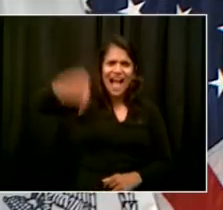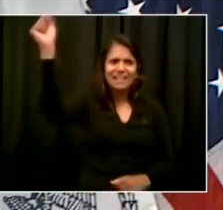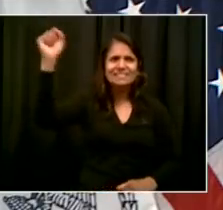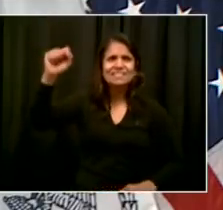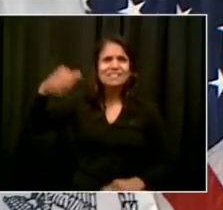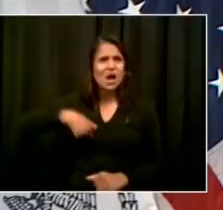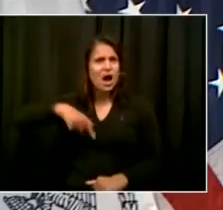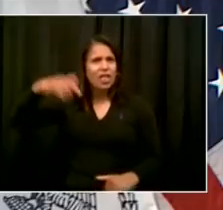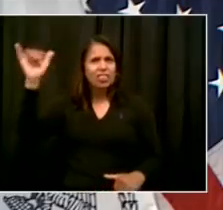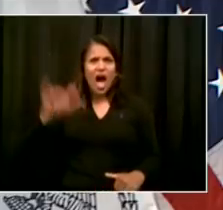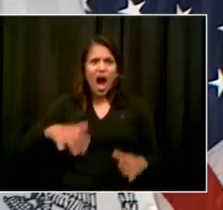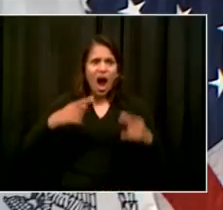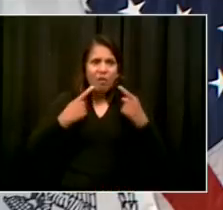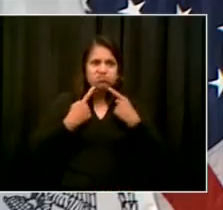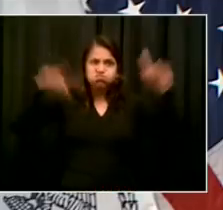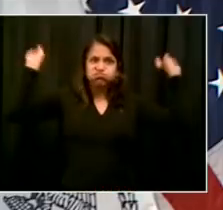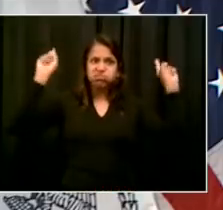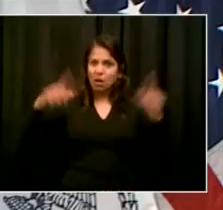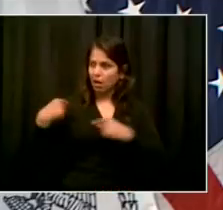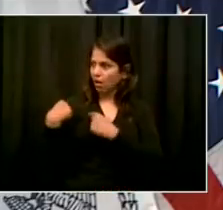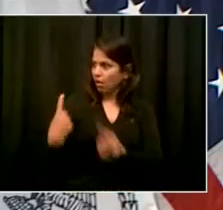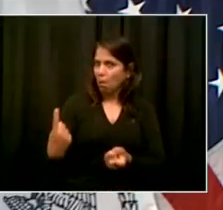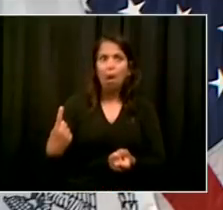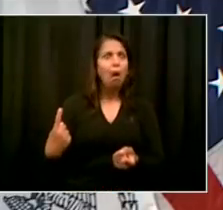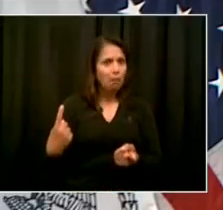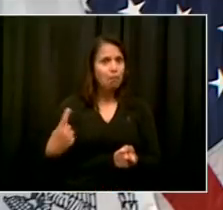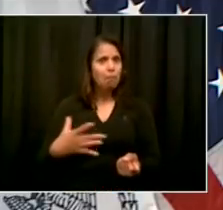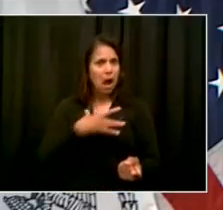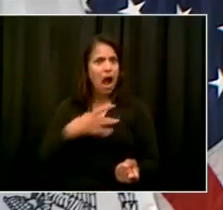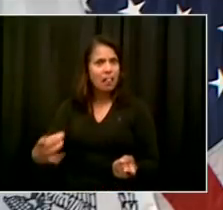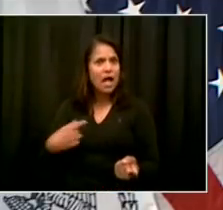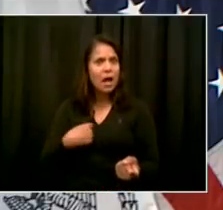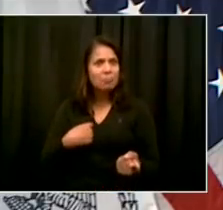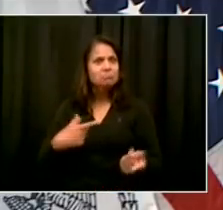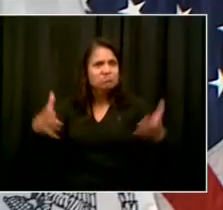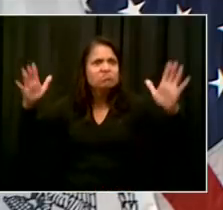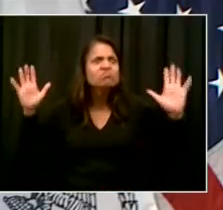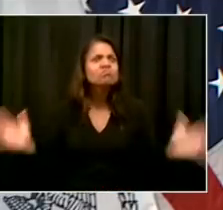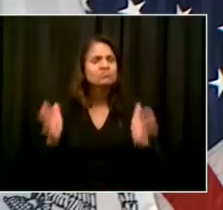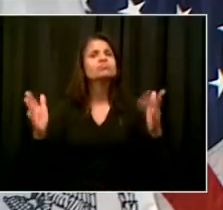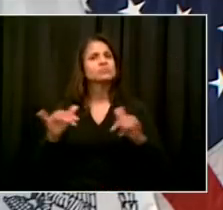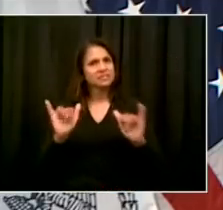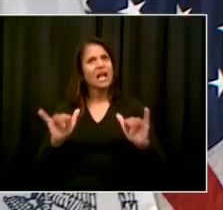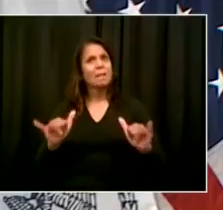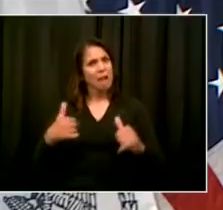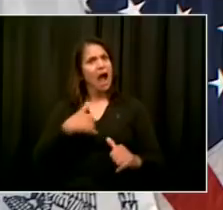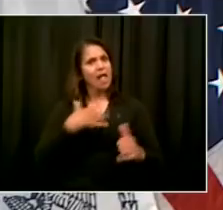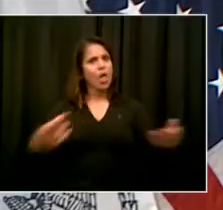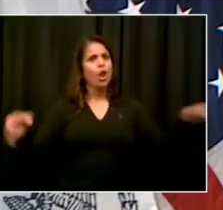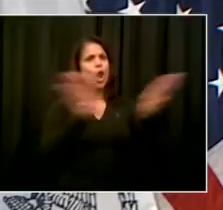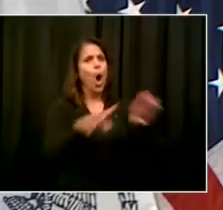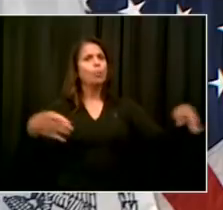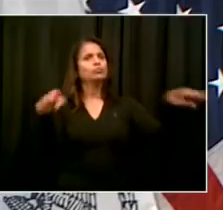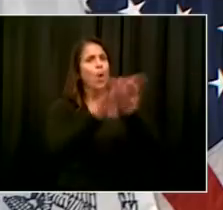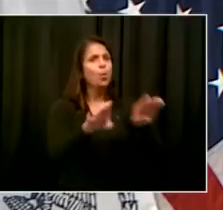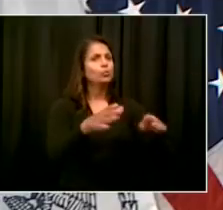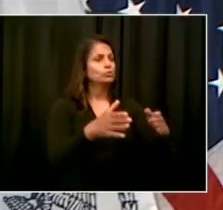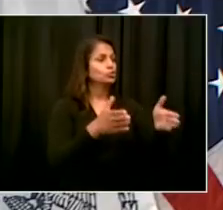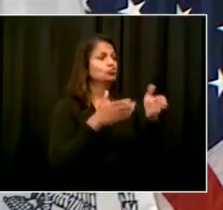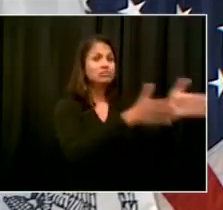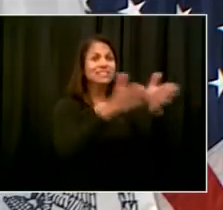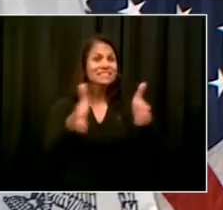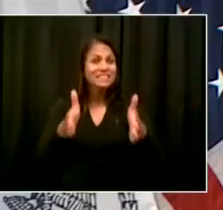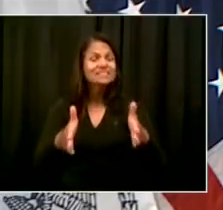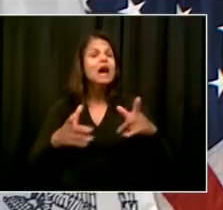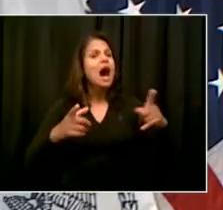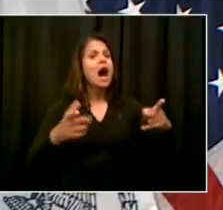open restaurants. Open streets have been a great success. The combination has been beautiful, where you have an open street and open restaurants and on